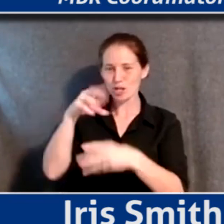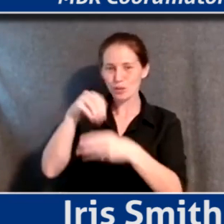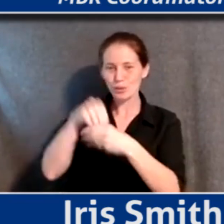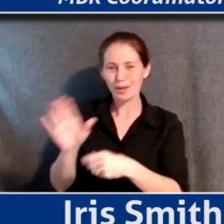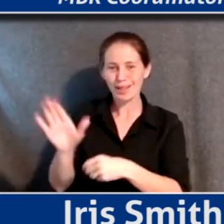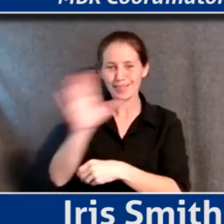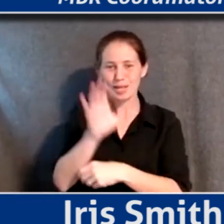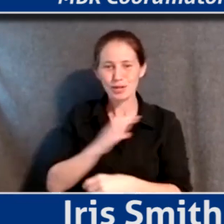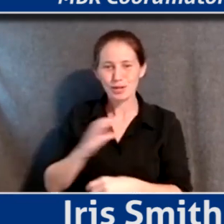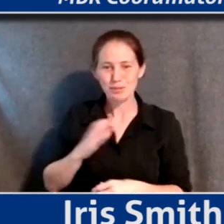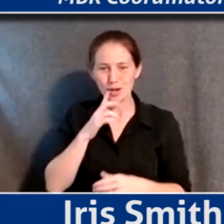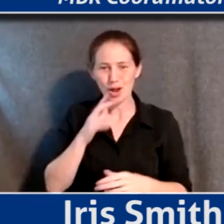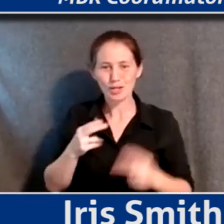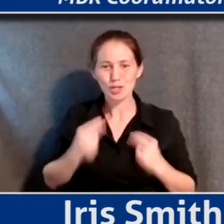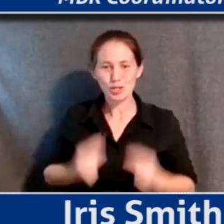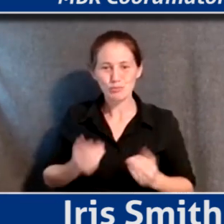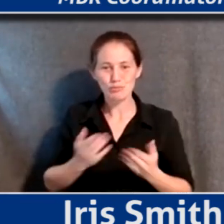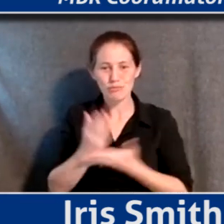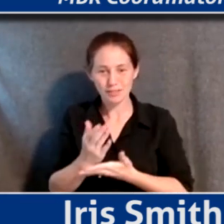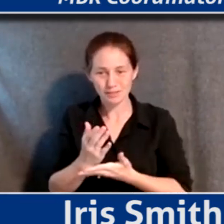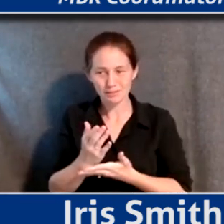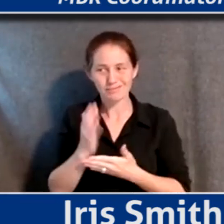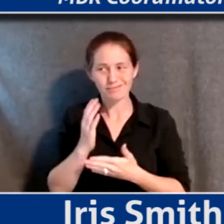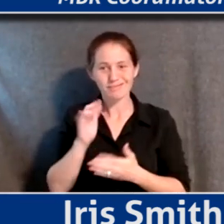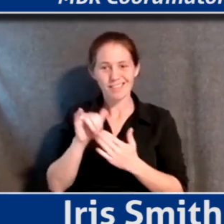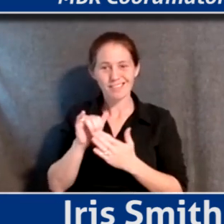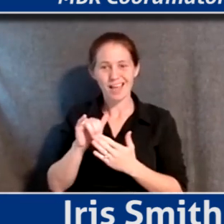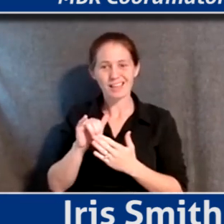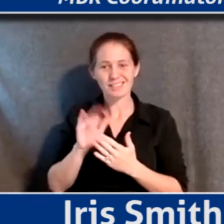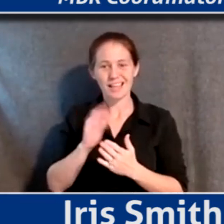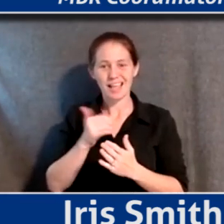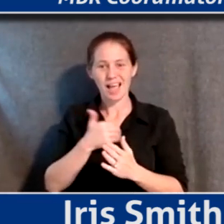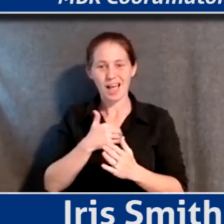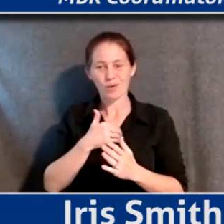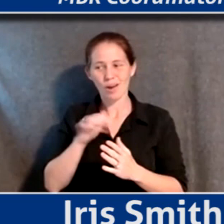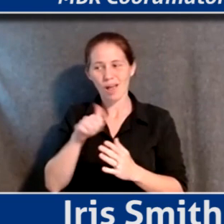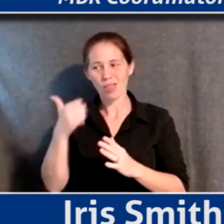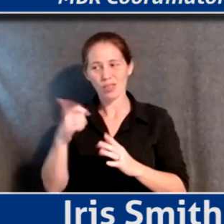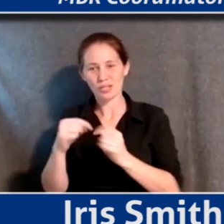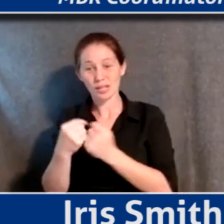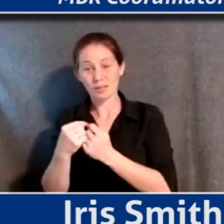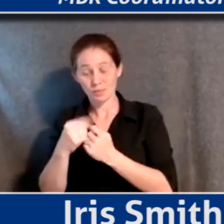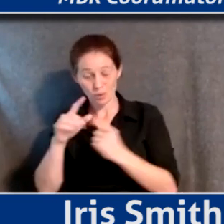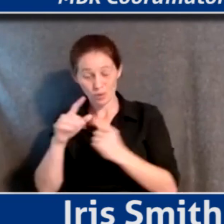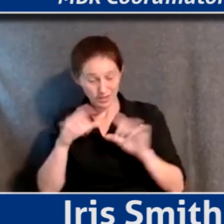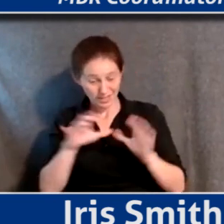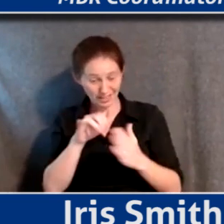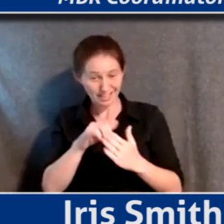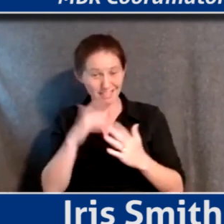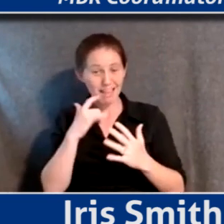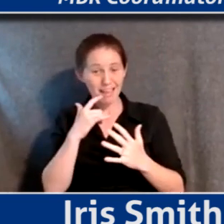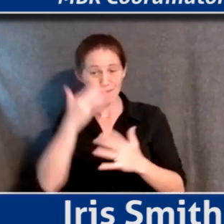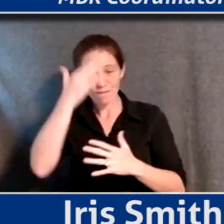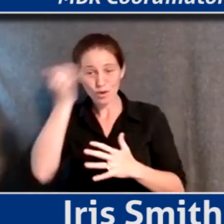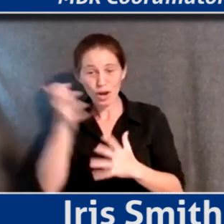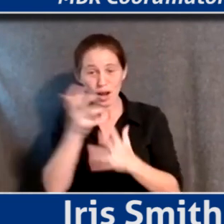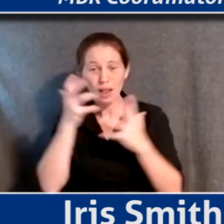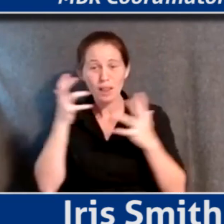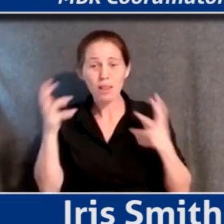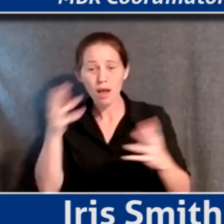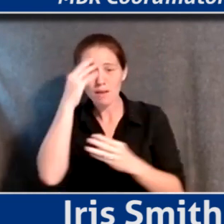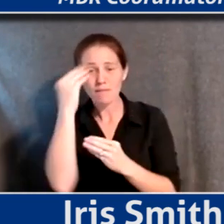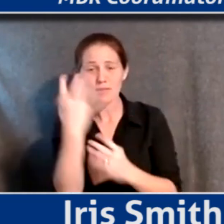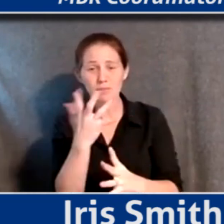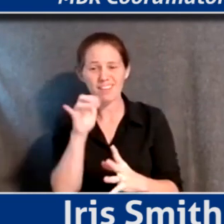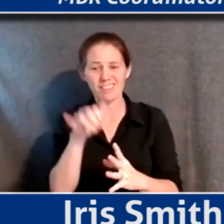commission on human rights, which would be our counterpart there. And when they did that, they actually left out a lot of really valuable data that